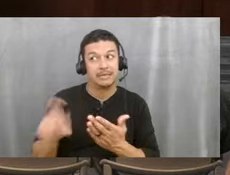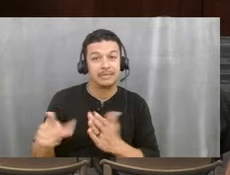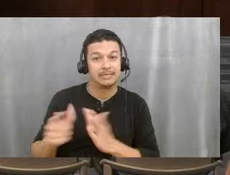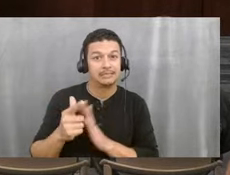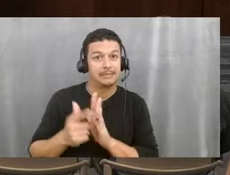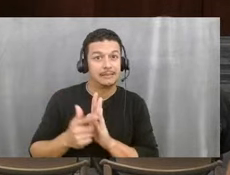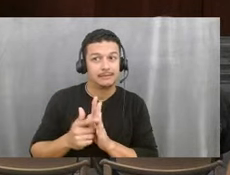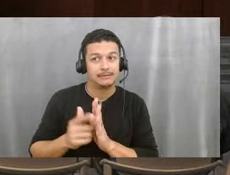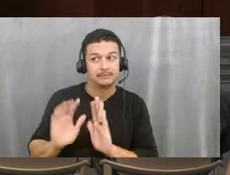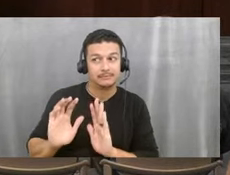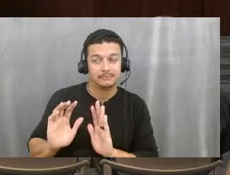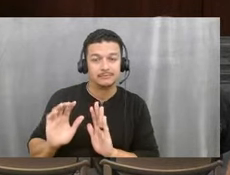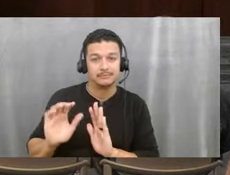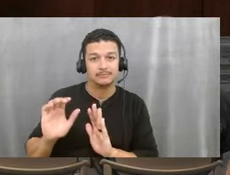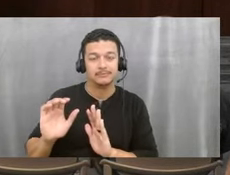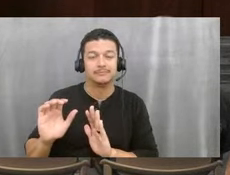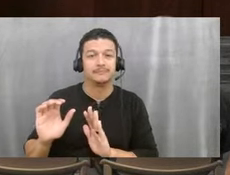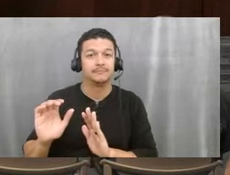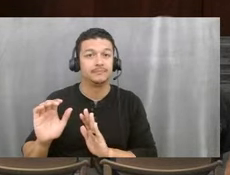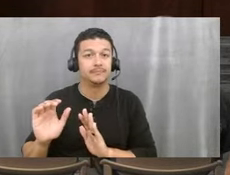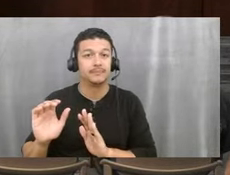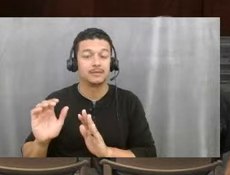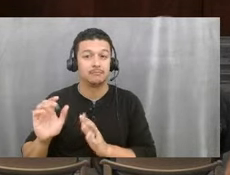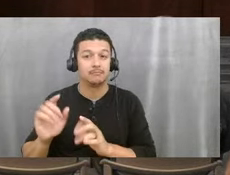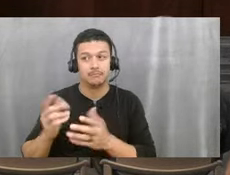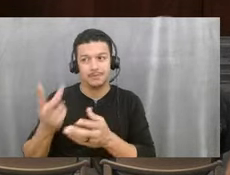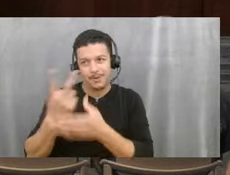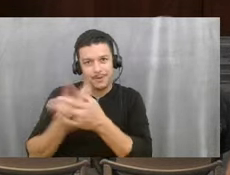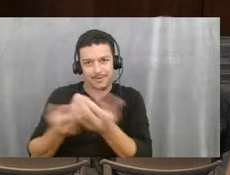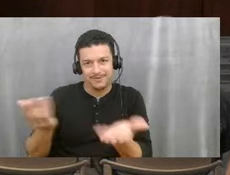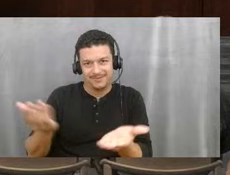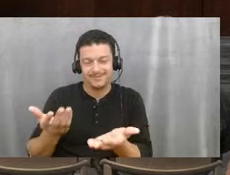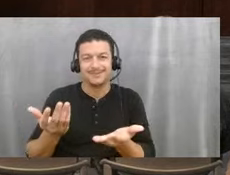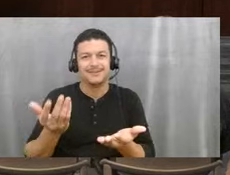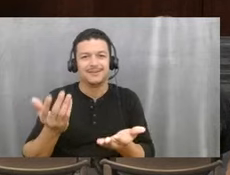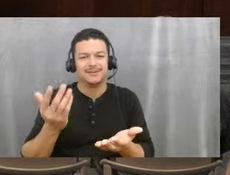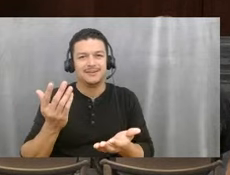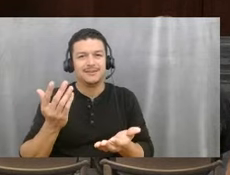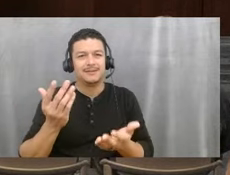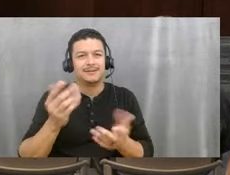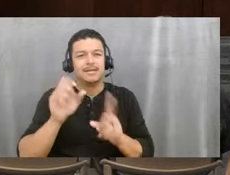Shana Lamb, but since I have both of you here, here's the scenario.